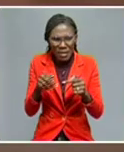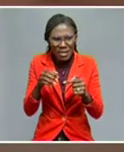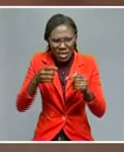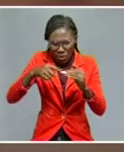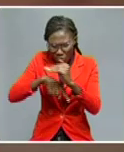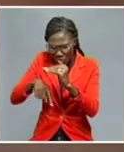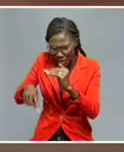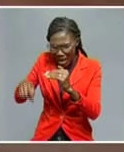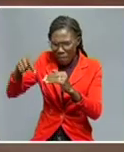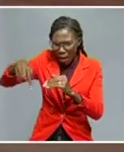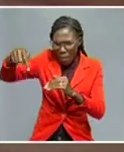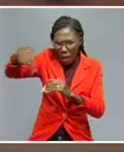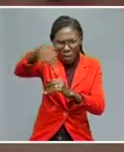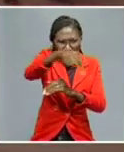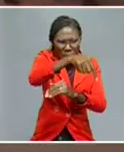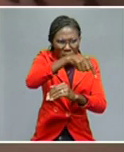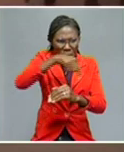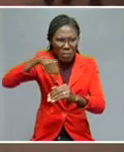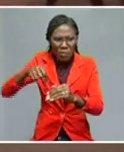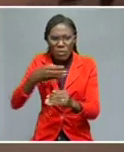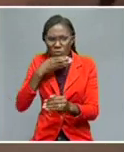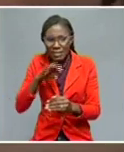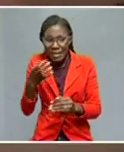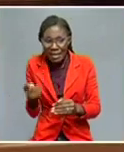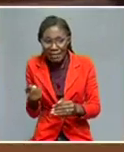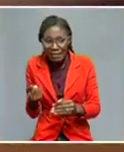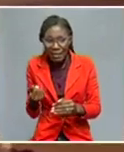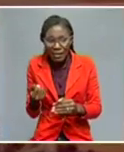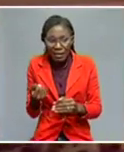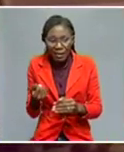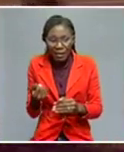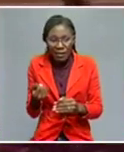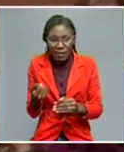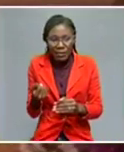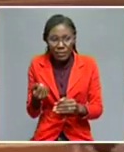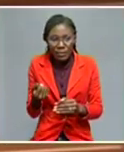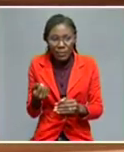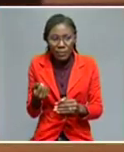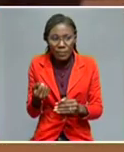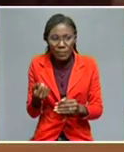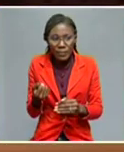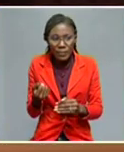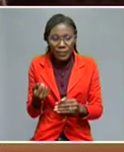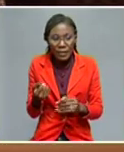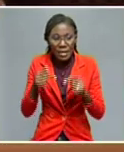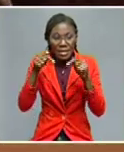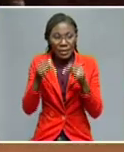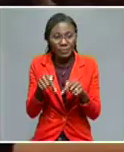of NATO. And for Russia, that means existence. Then in